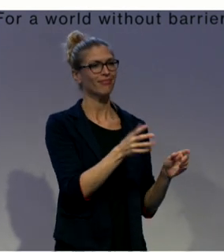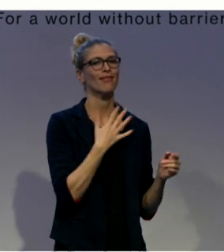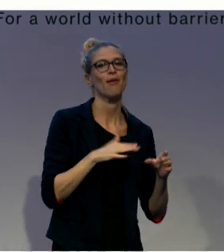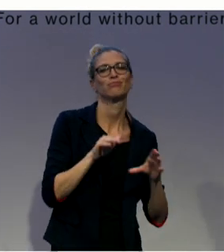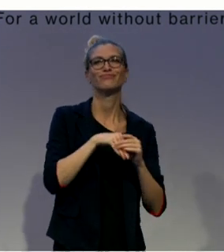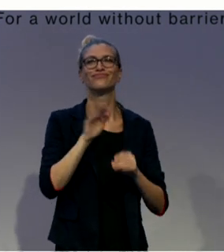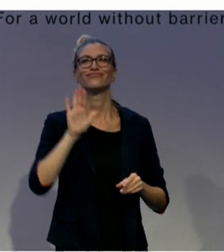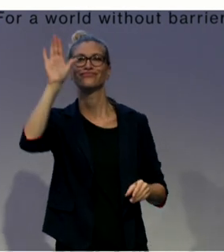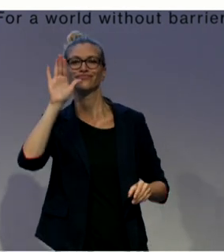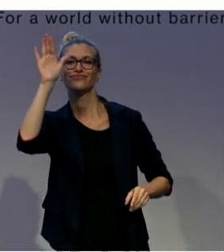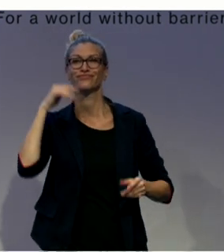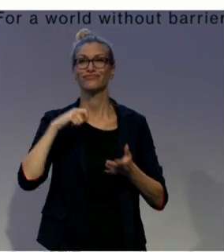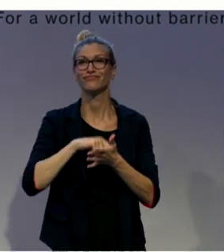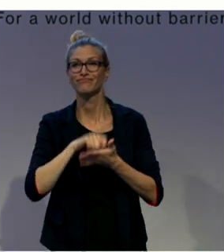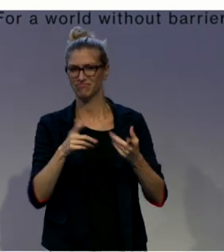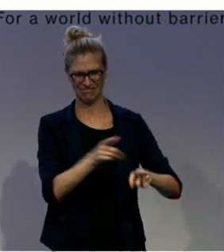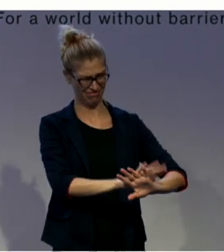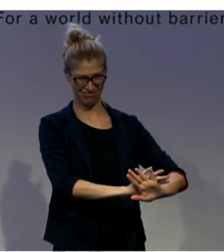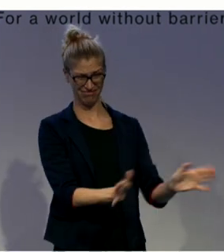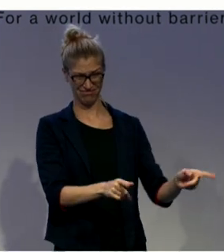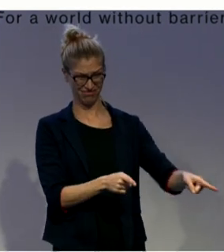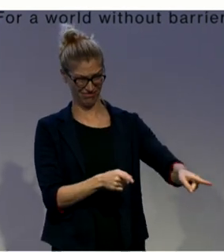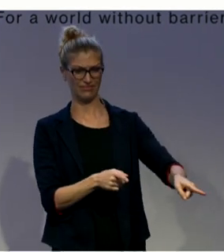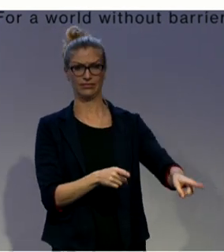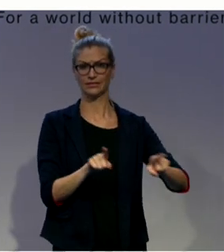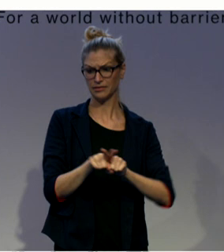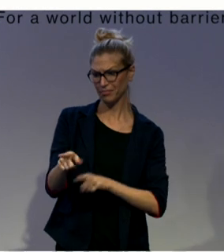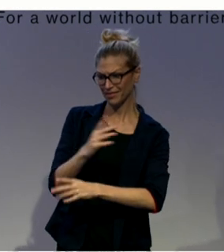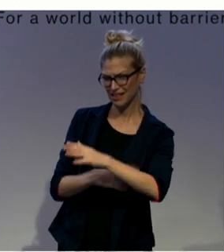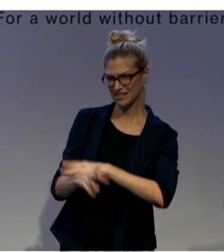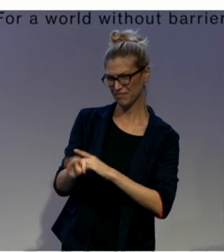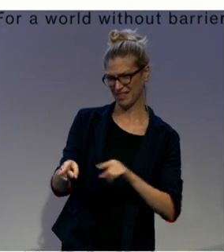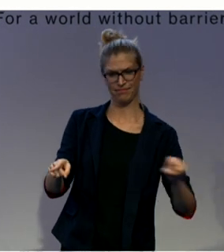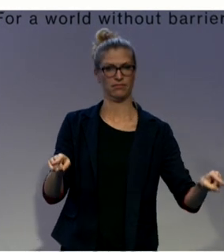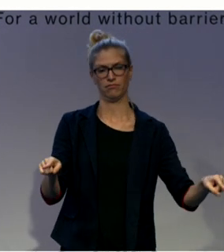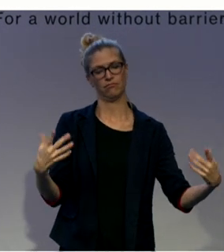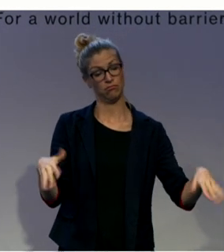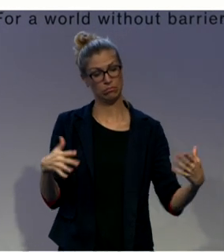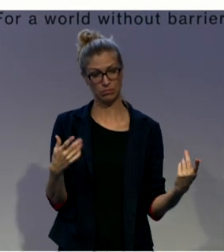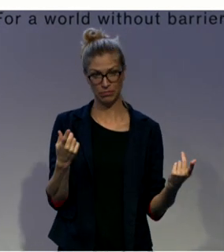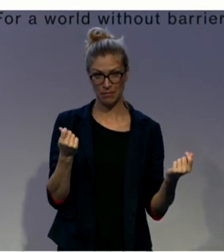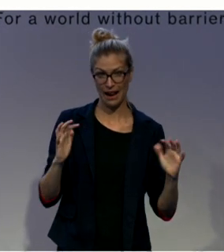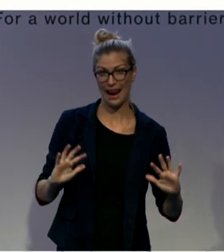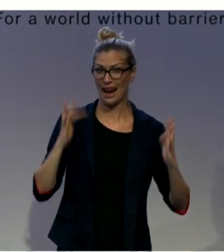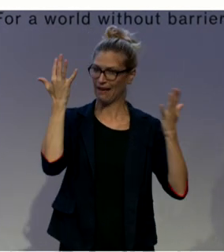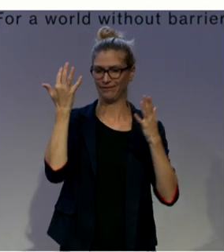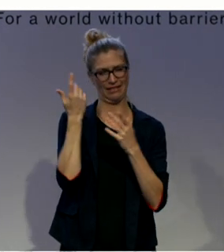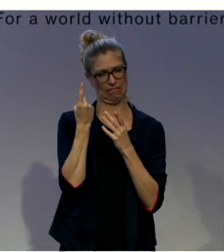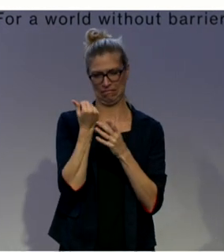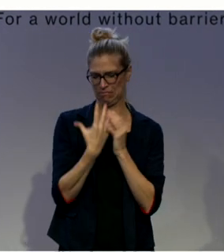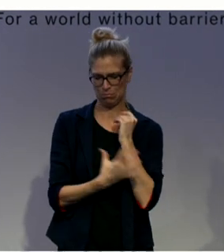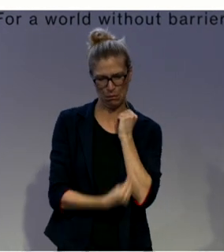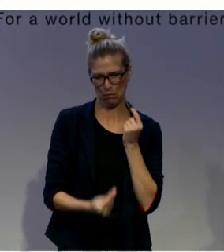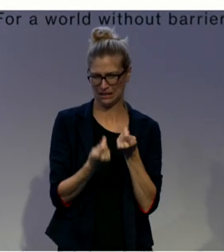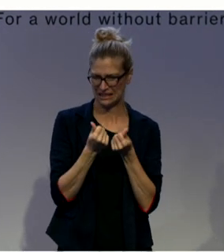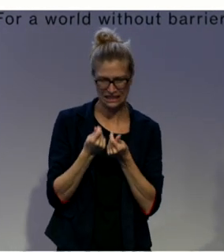of persons with disabilities in poverty. Because they do not have access to service, goods, and rights, they are